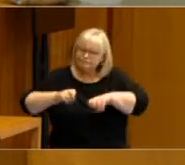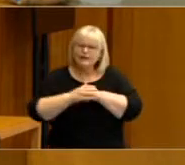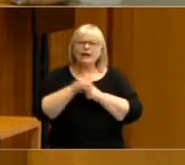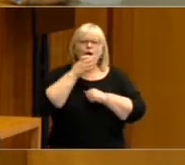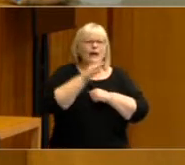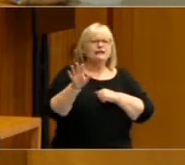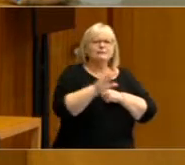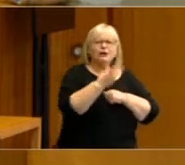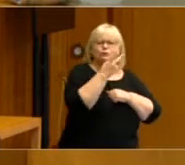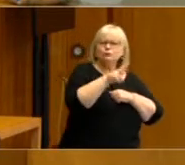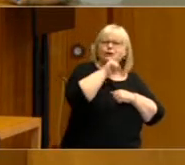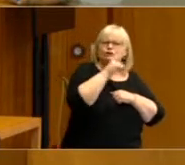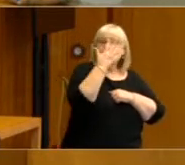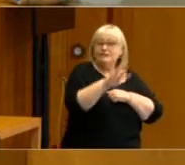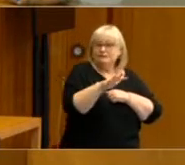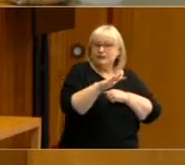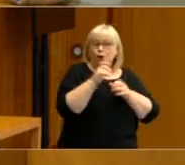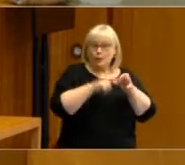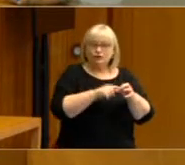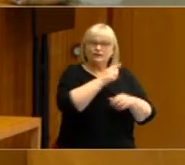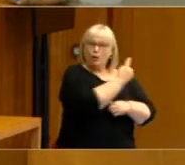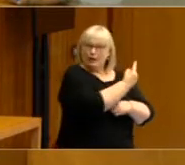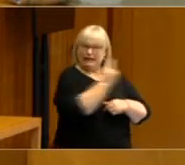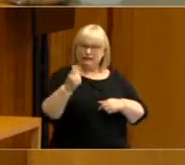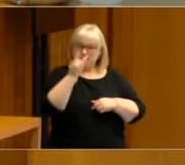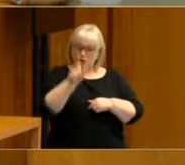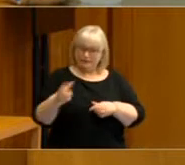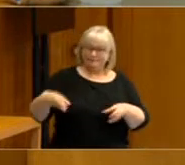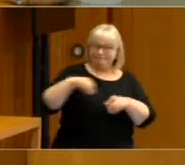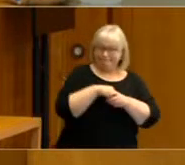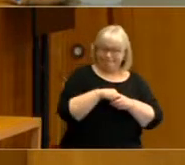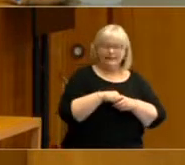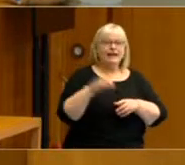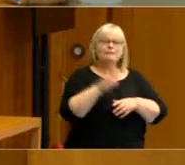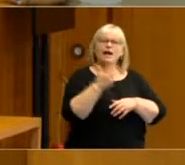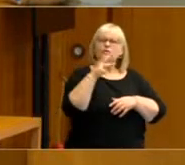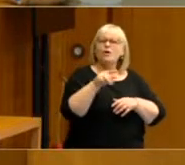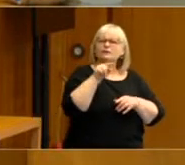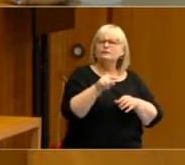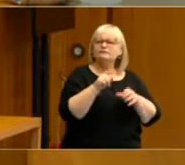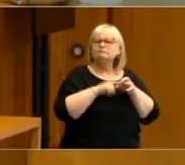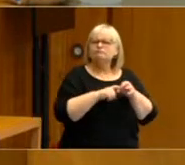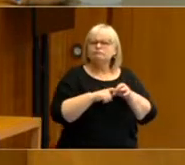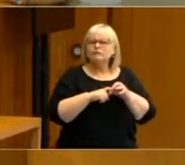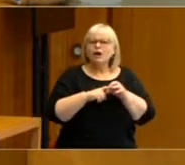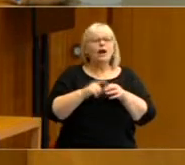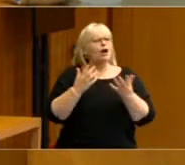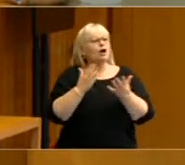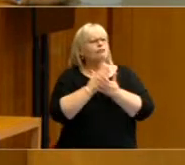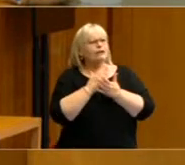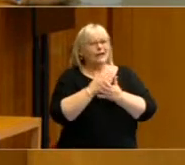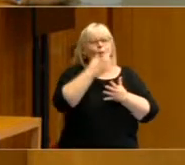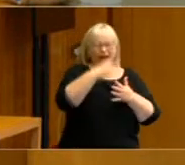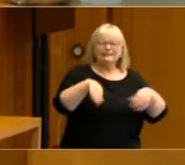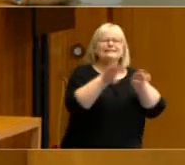250 questions of each respondent in the survey and about 90 of those questions tend to be ones that we ask